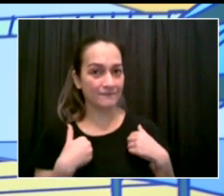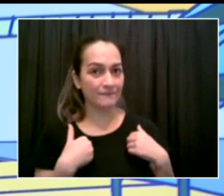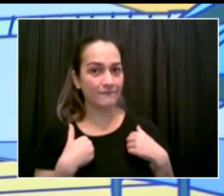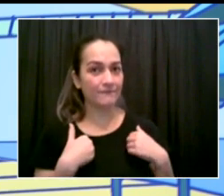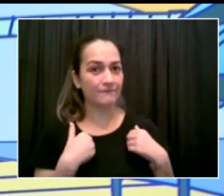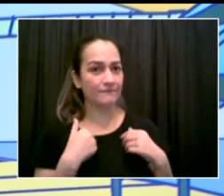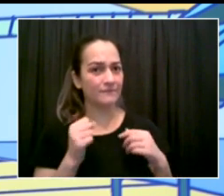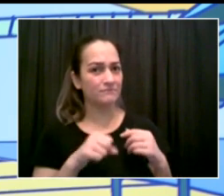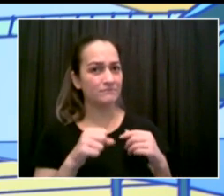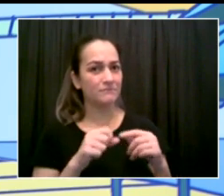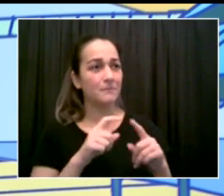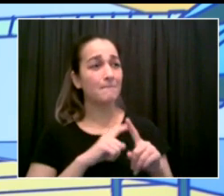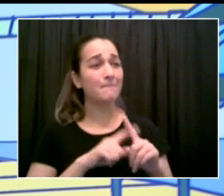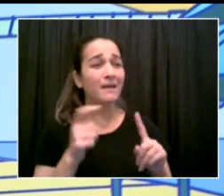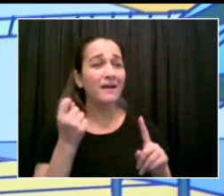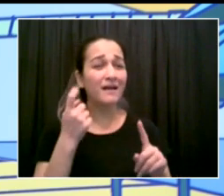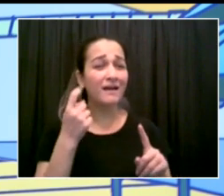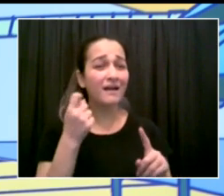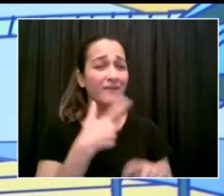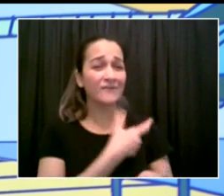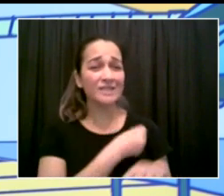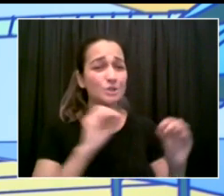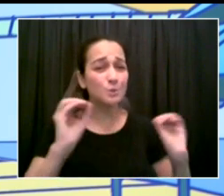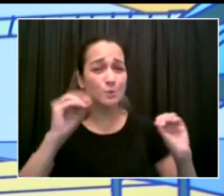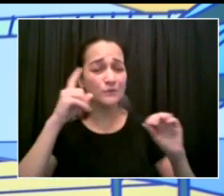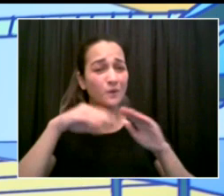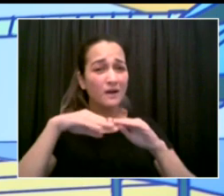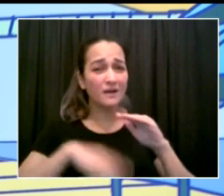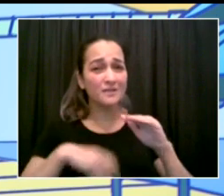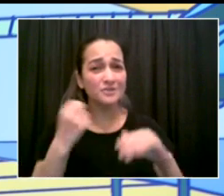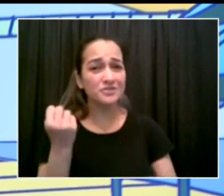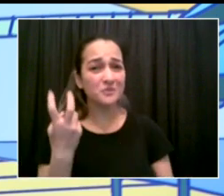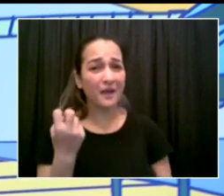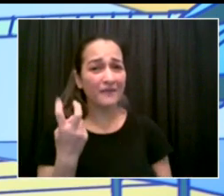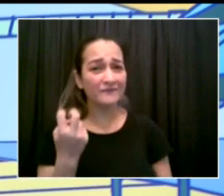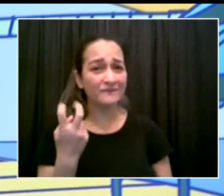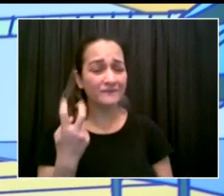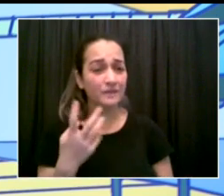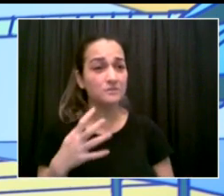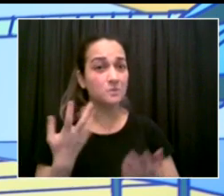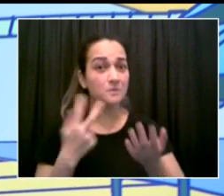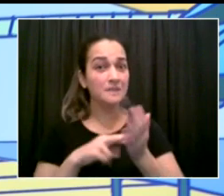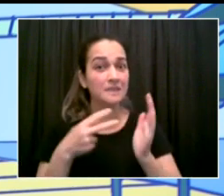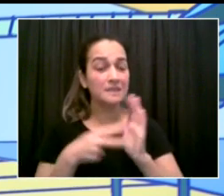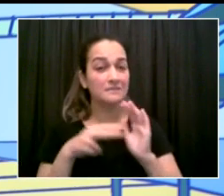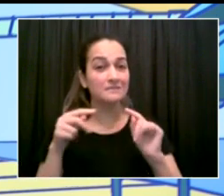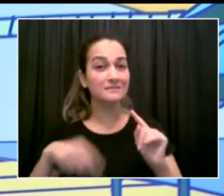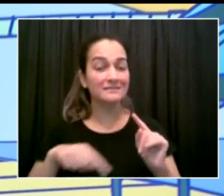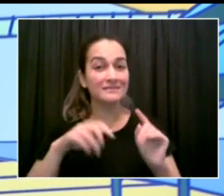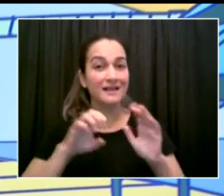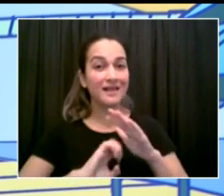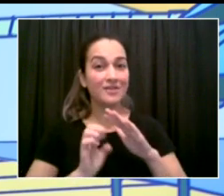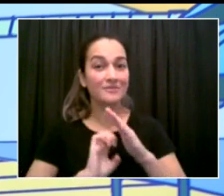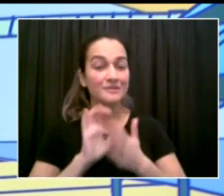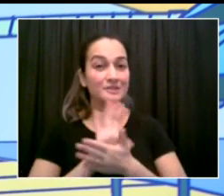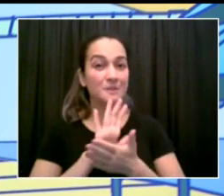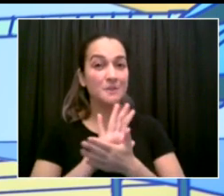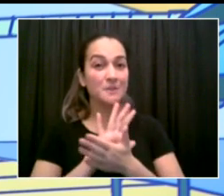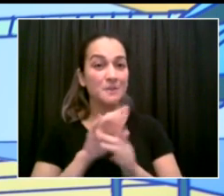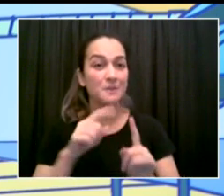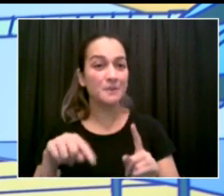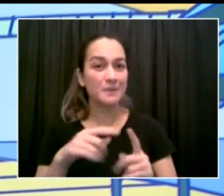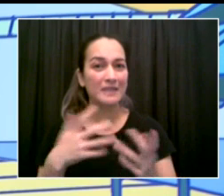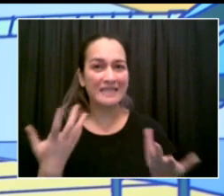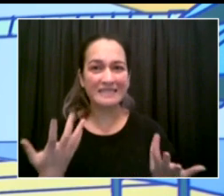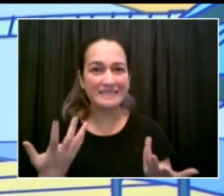city. Why the decision to test with less frequency than last year? Because